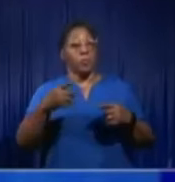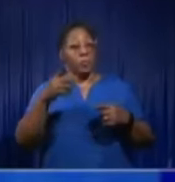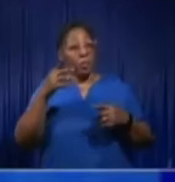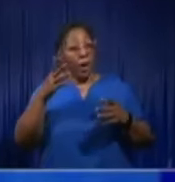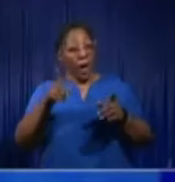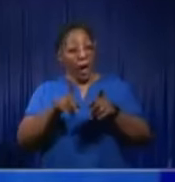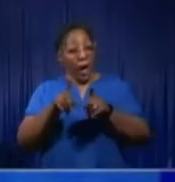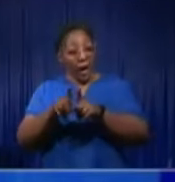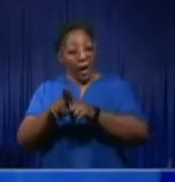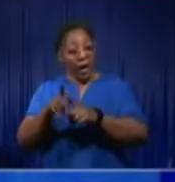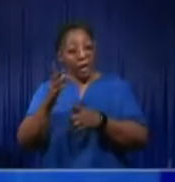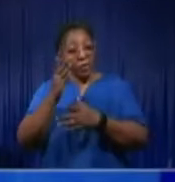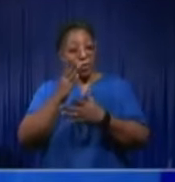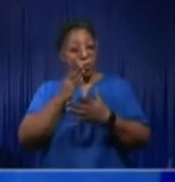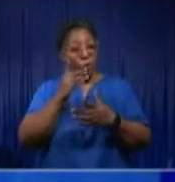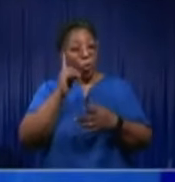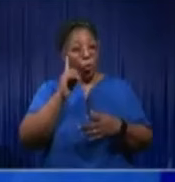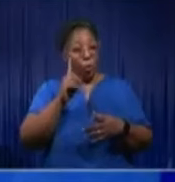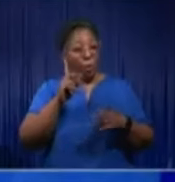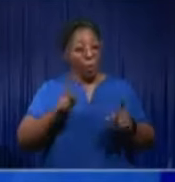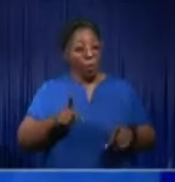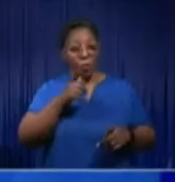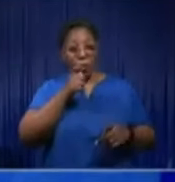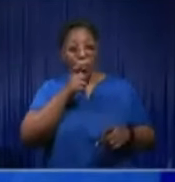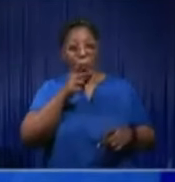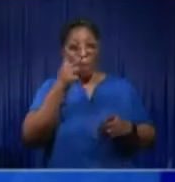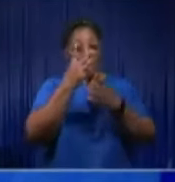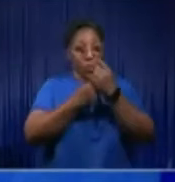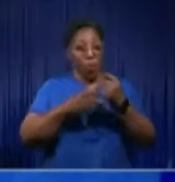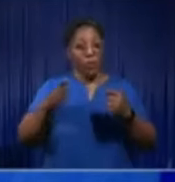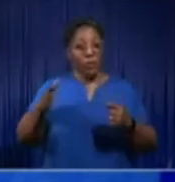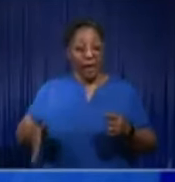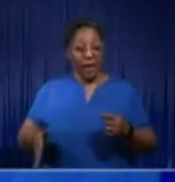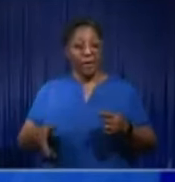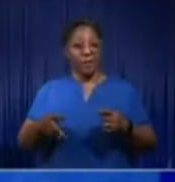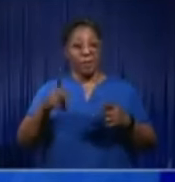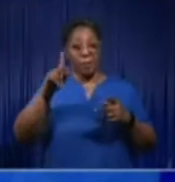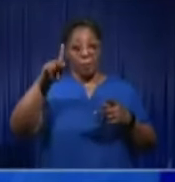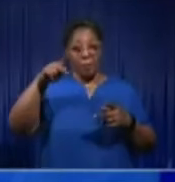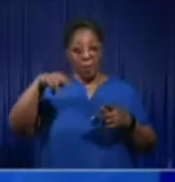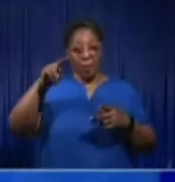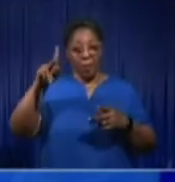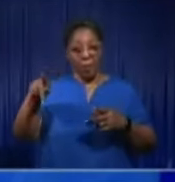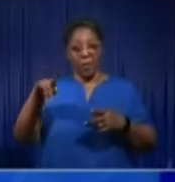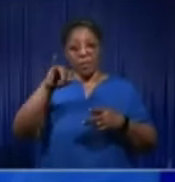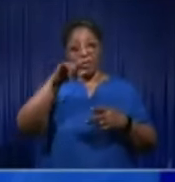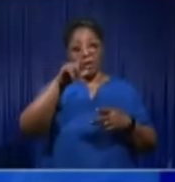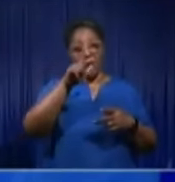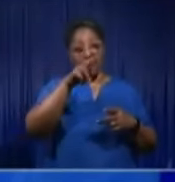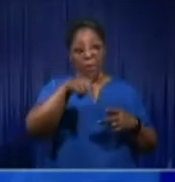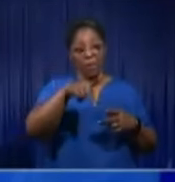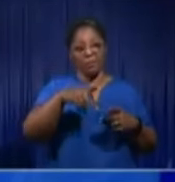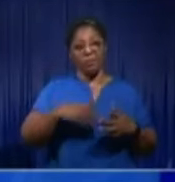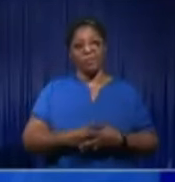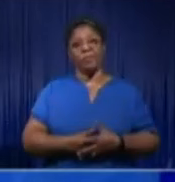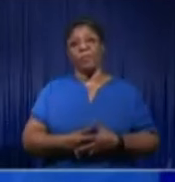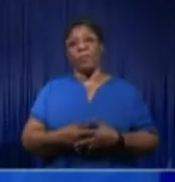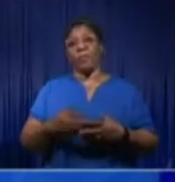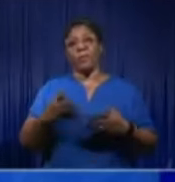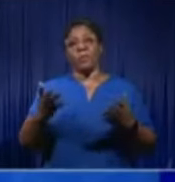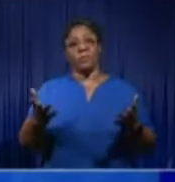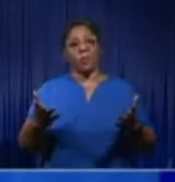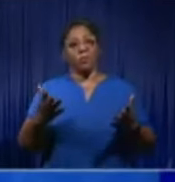in this regard, I can speak with authority on this one. My friend in council is disingenuous.